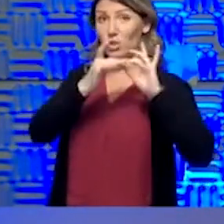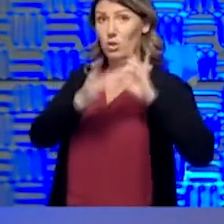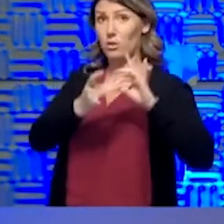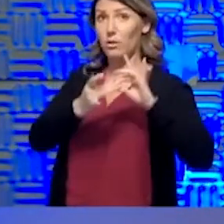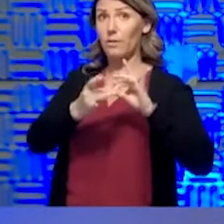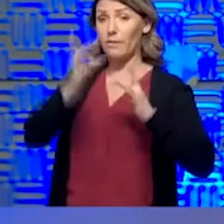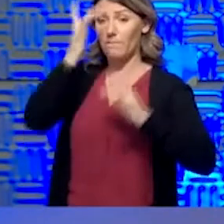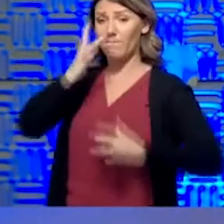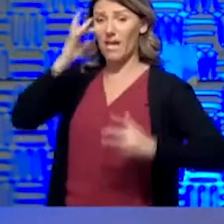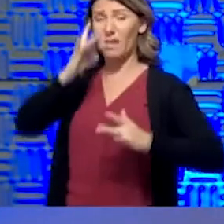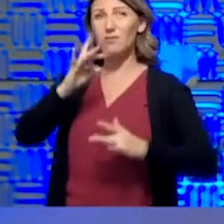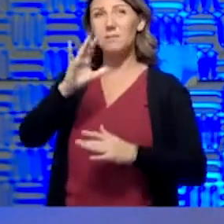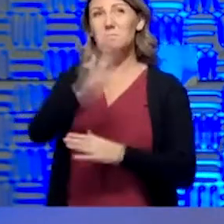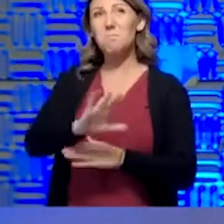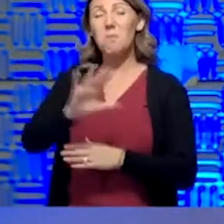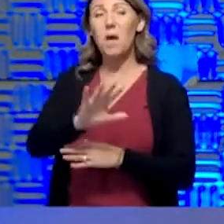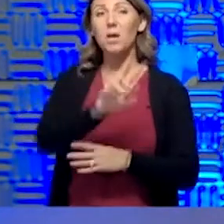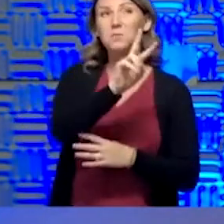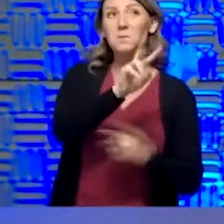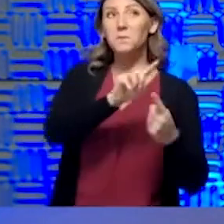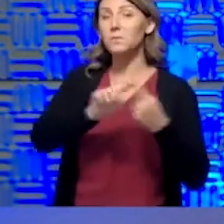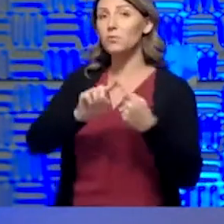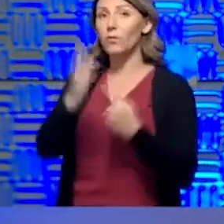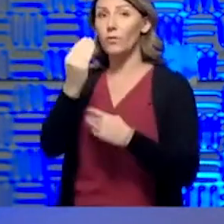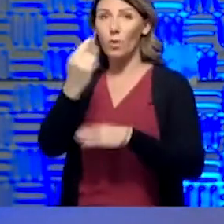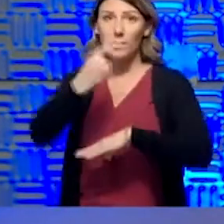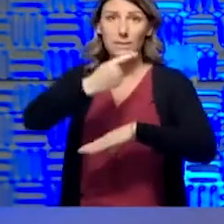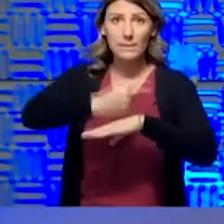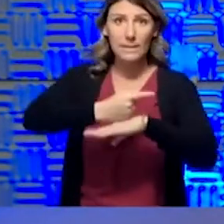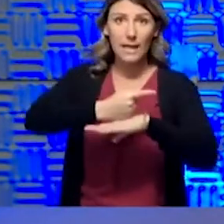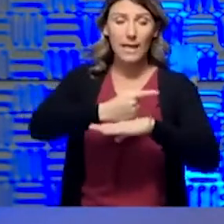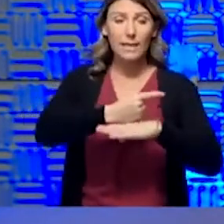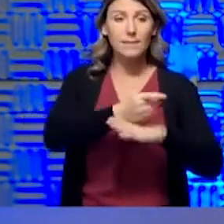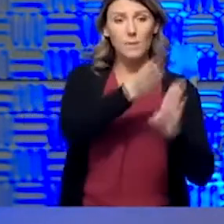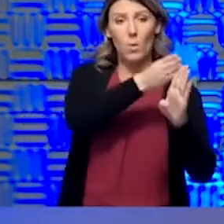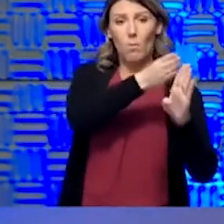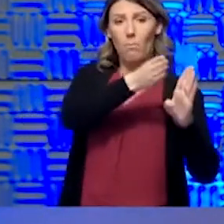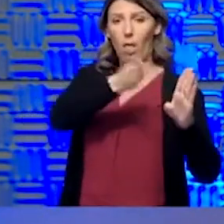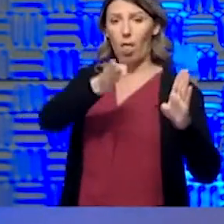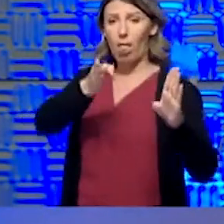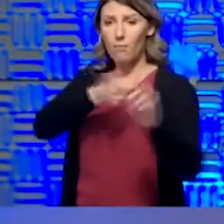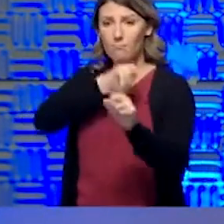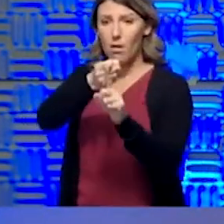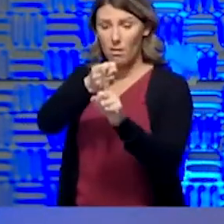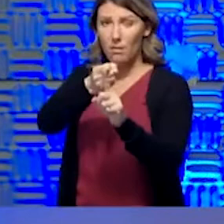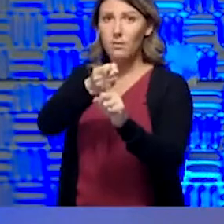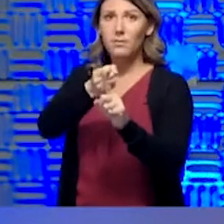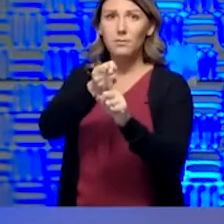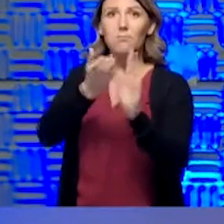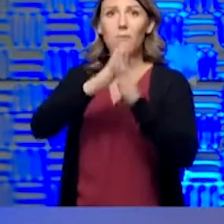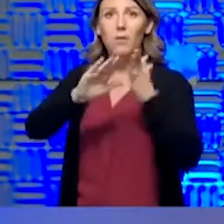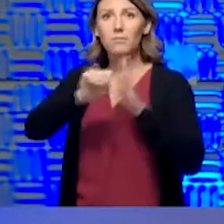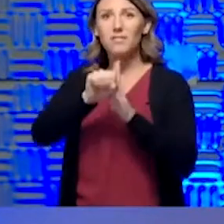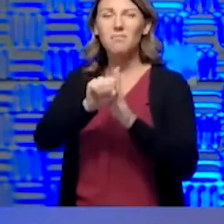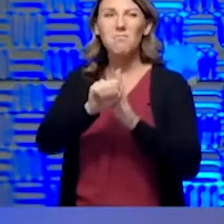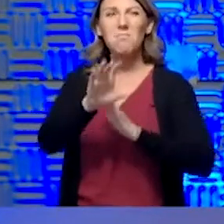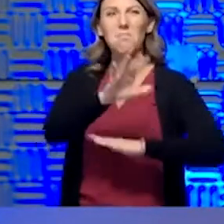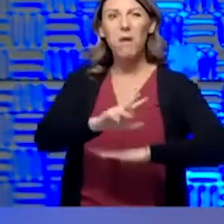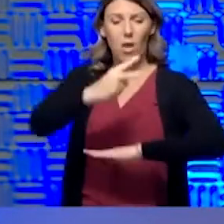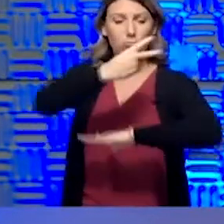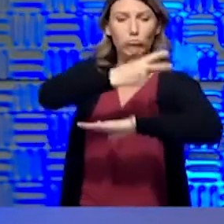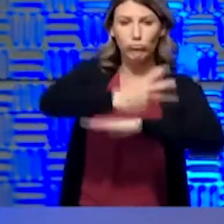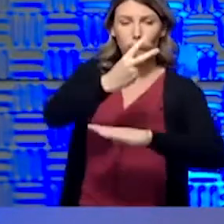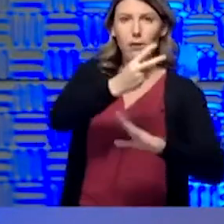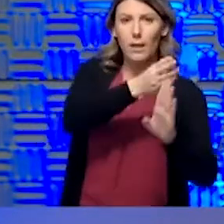that around 2 to 14 days, you'll become symptomatic. So, by 2 days, probably 2% will